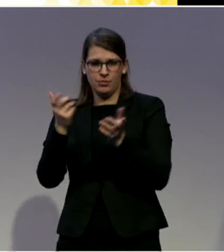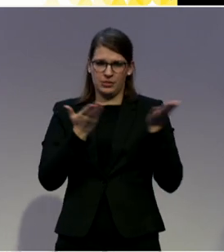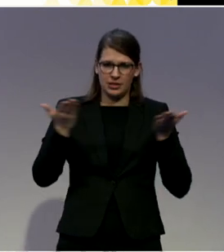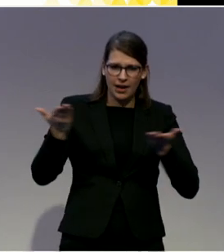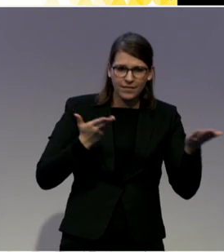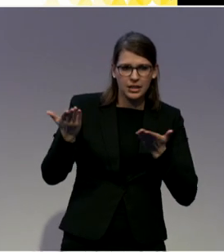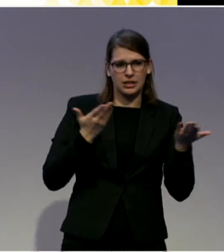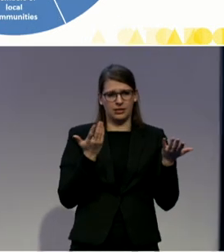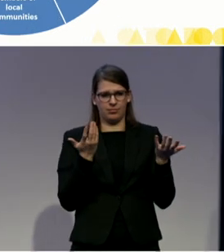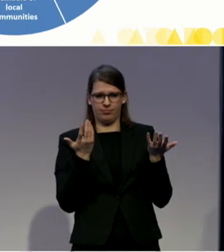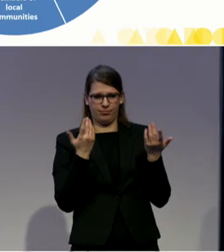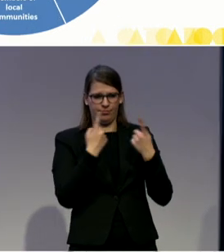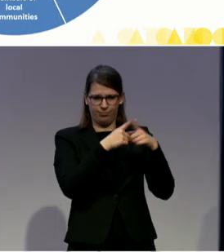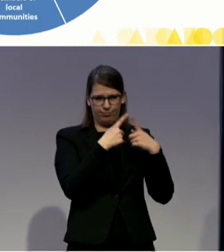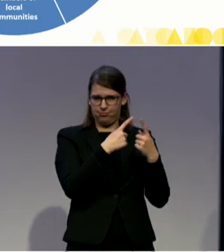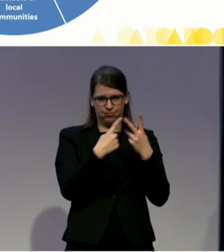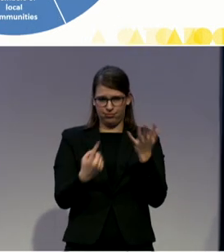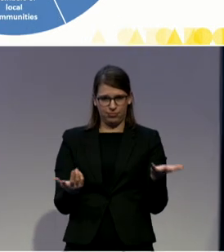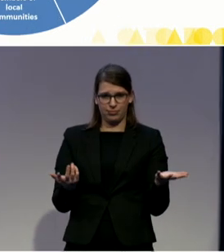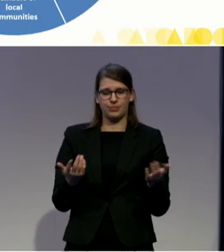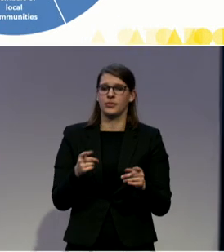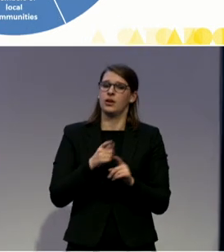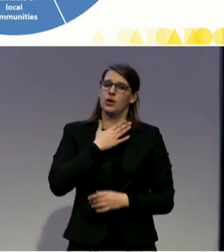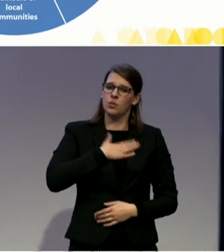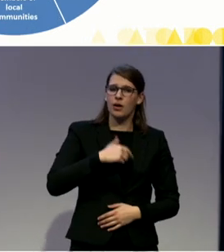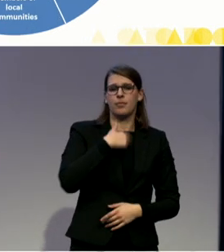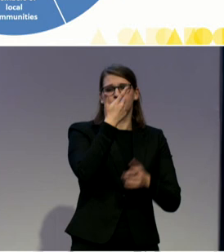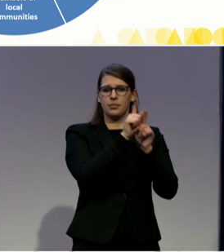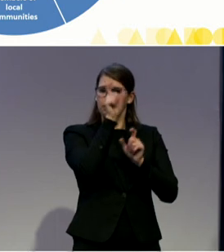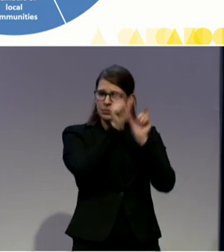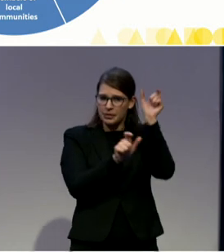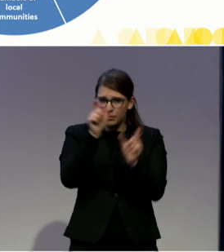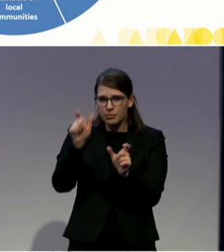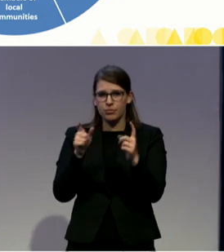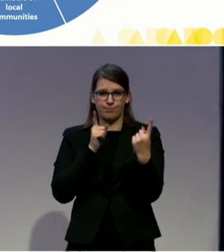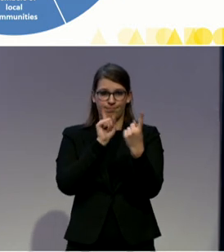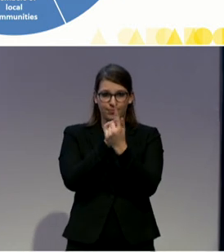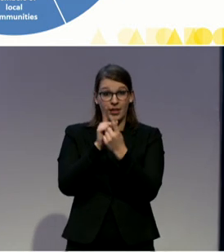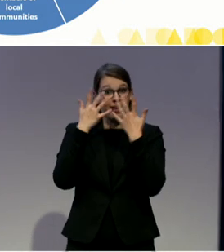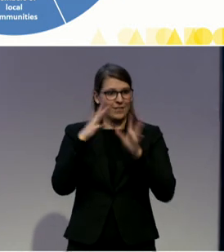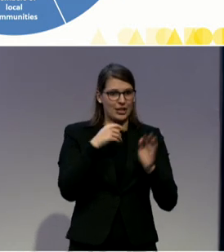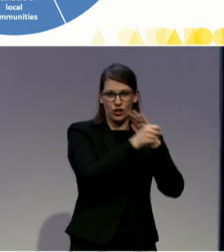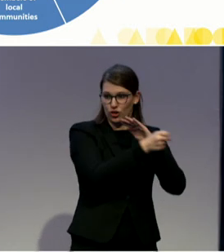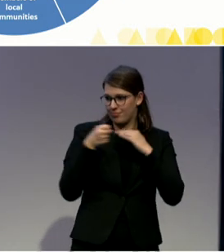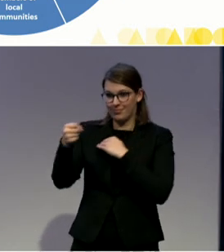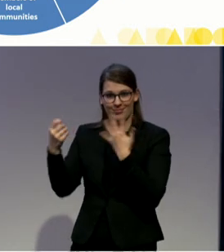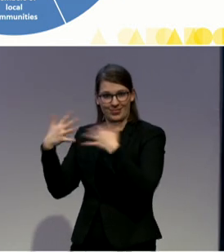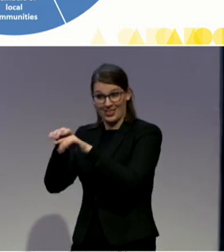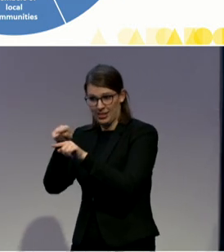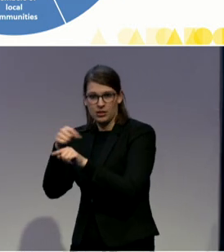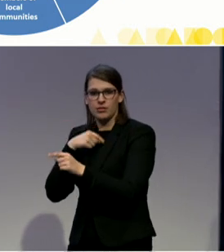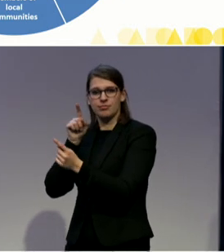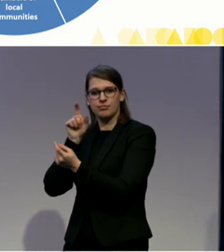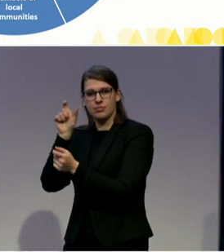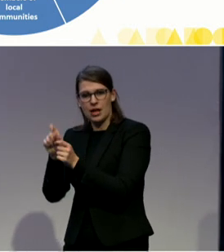to speak to people personally affected by de-institutionalization. So that's, of course, first and foremost persons with disabilities, but